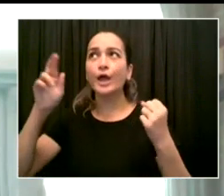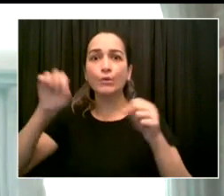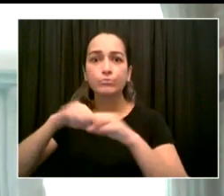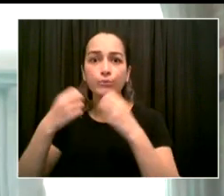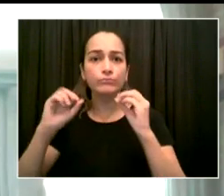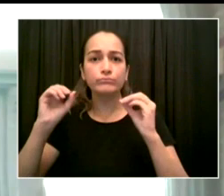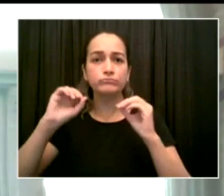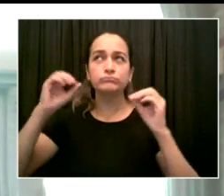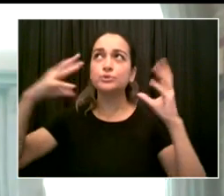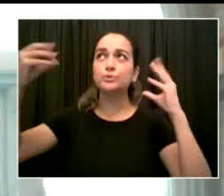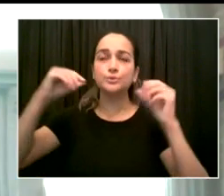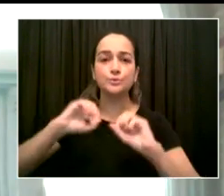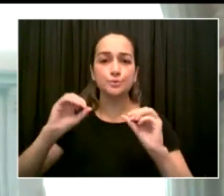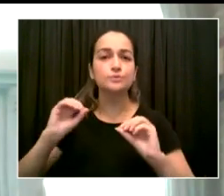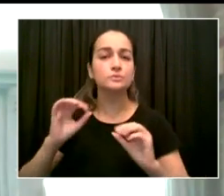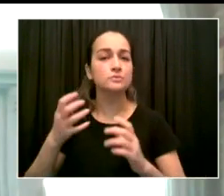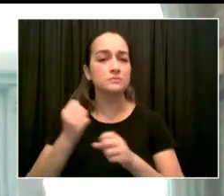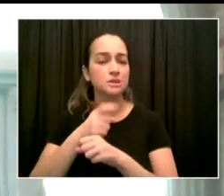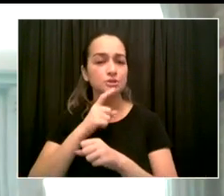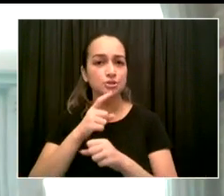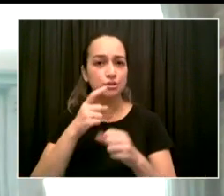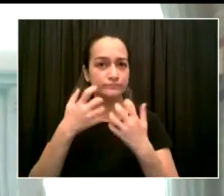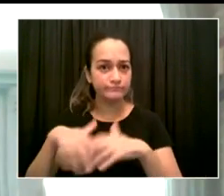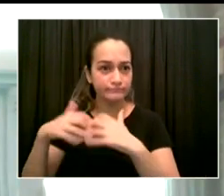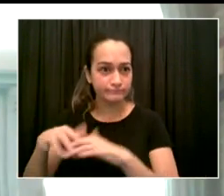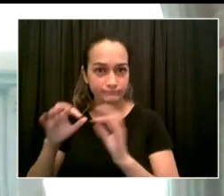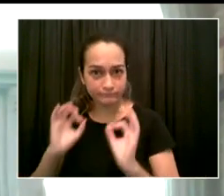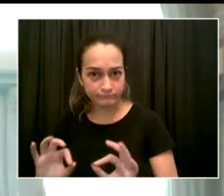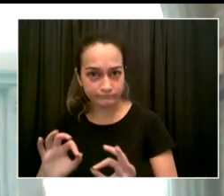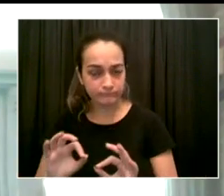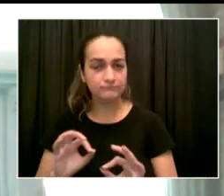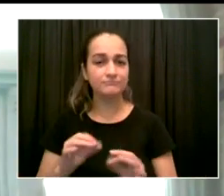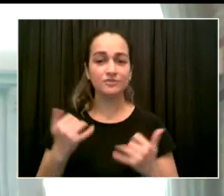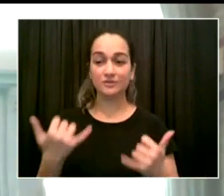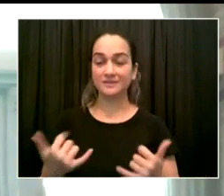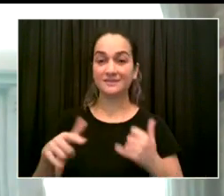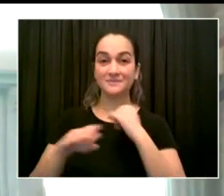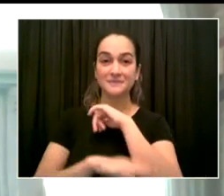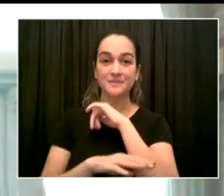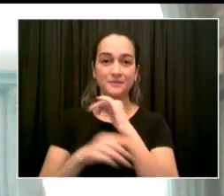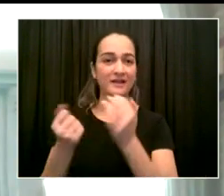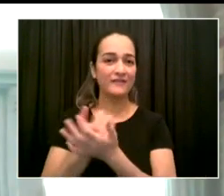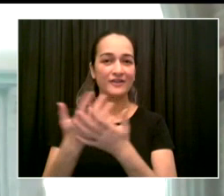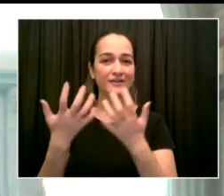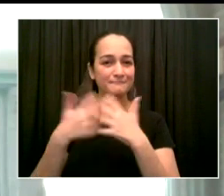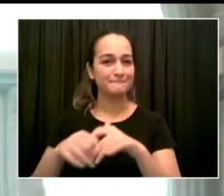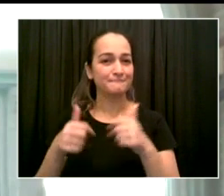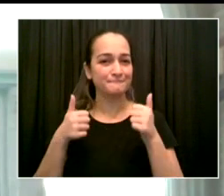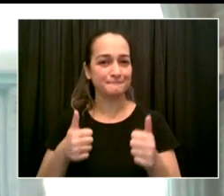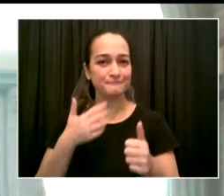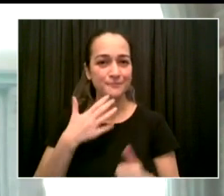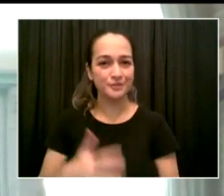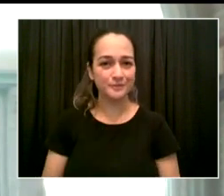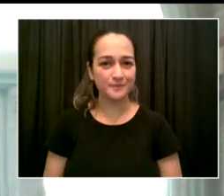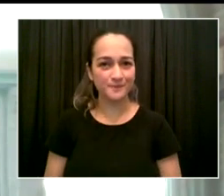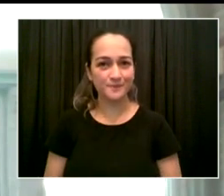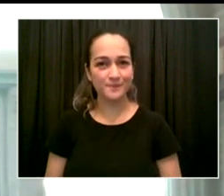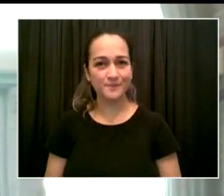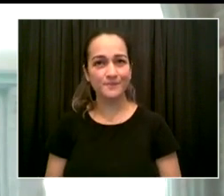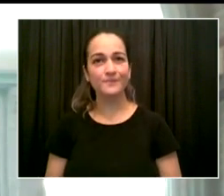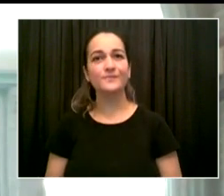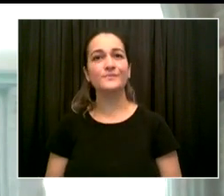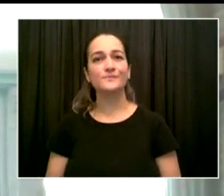classroom will have two air purifiers that meet and exceed HEPA standards, providing an added level of protection.